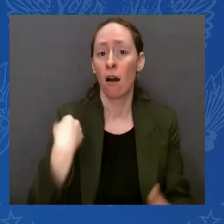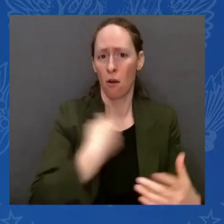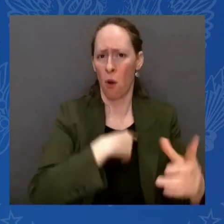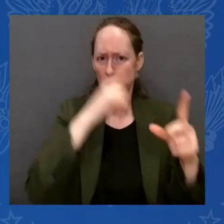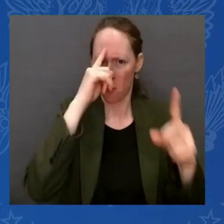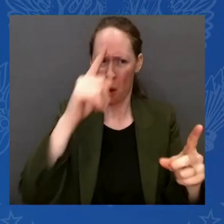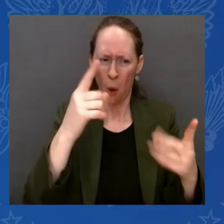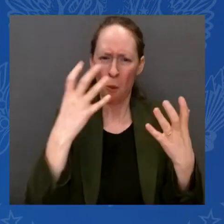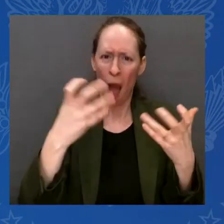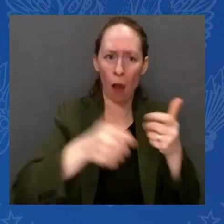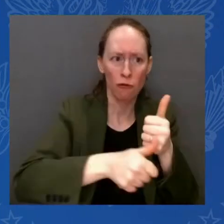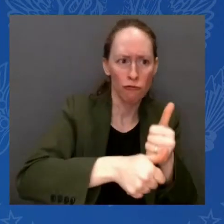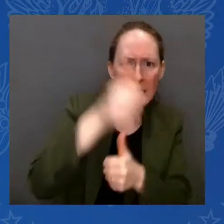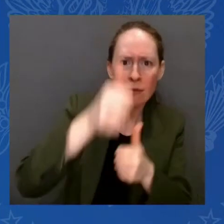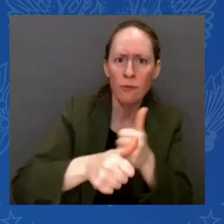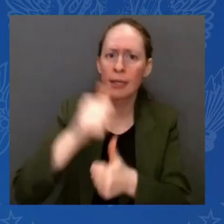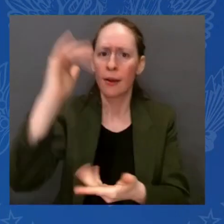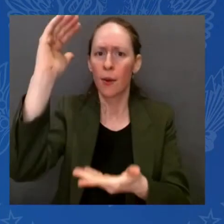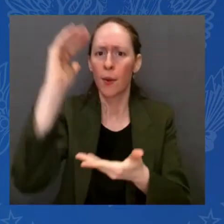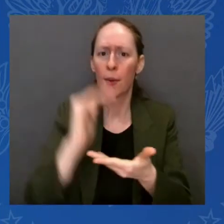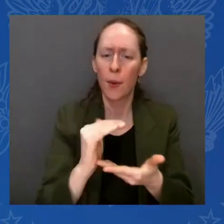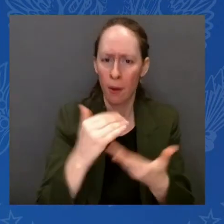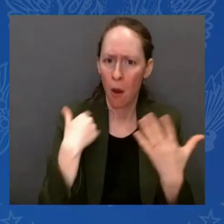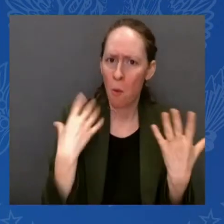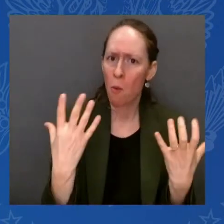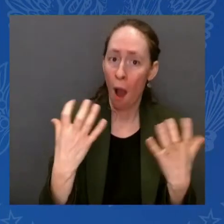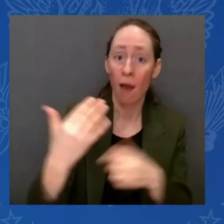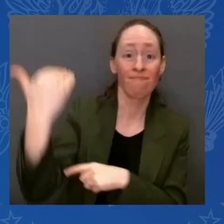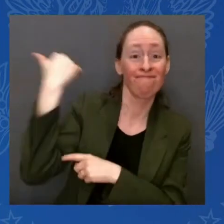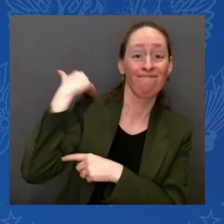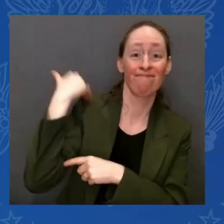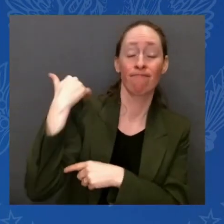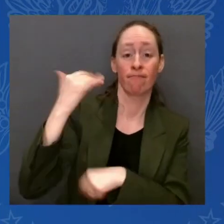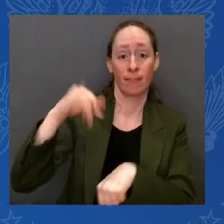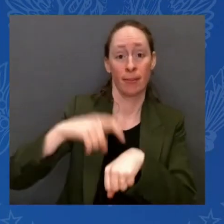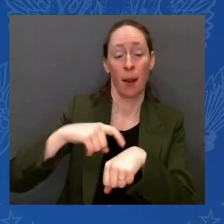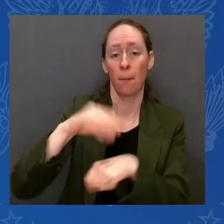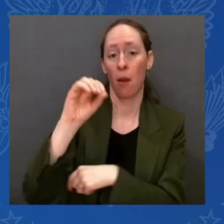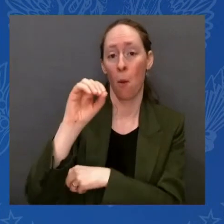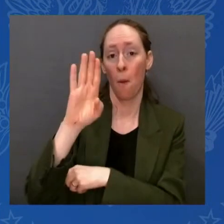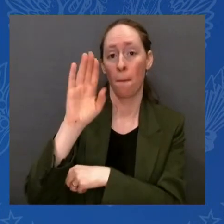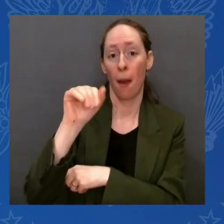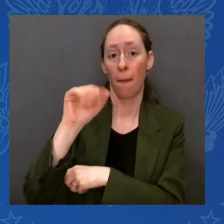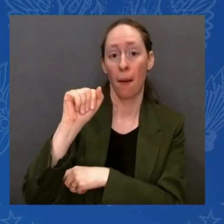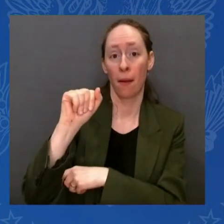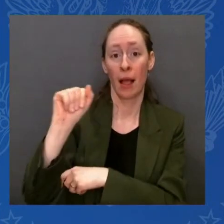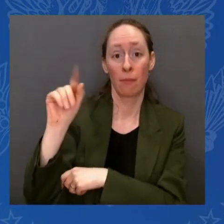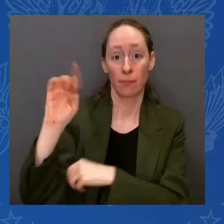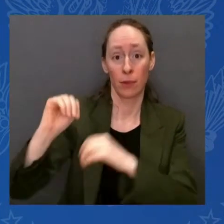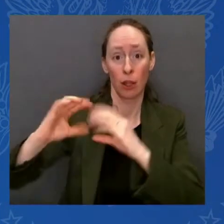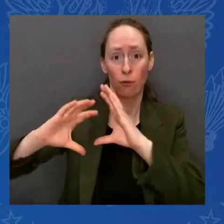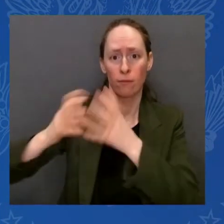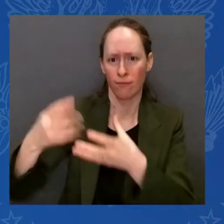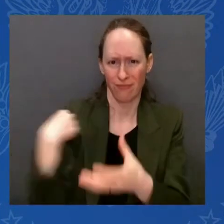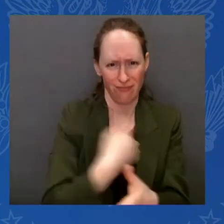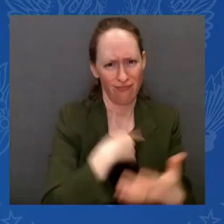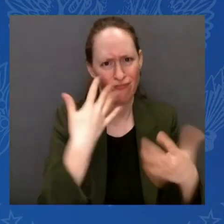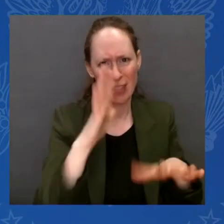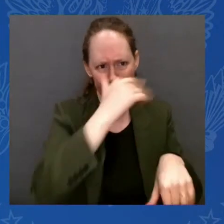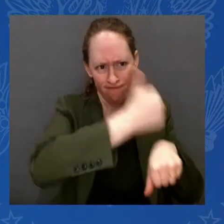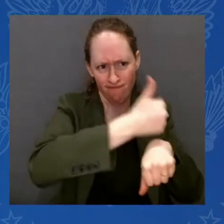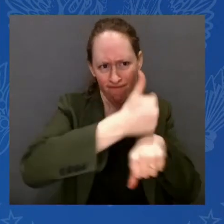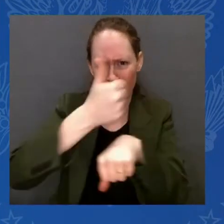requirements on banks like Silicon Valley Bank and Signature Bank, including the Dodd-Frank law to make sure that